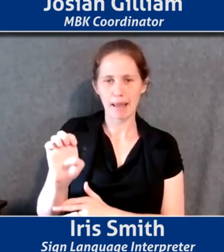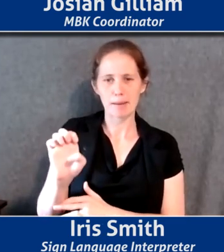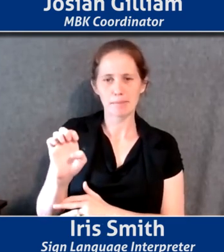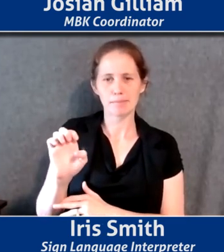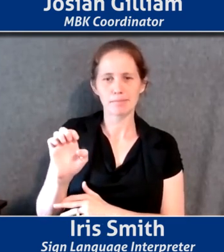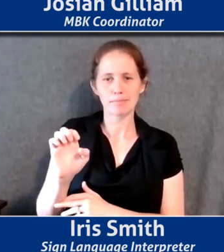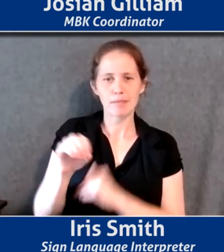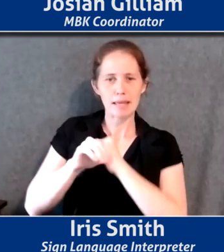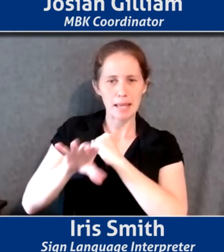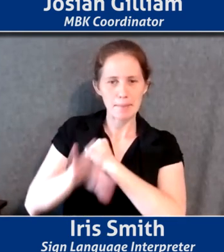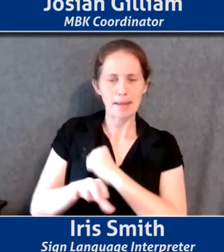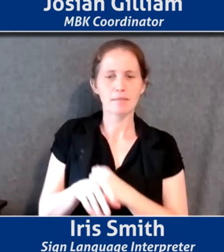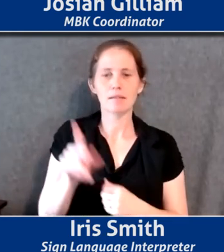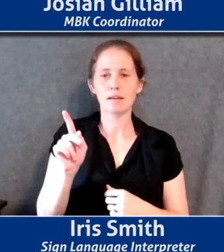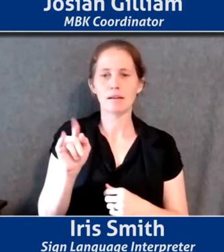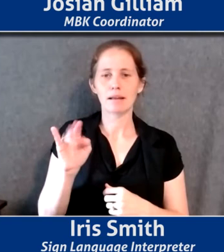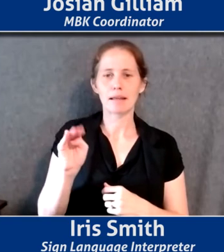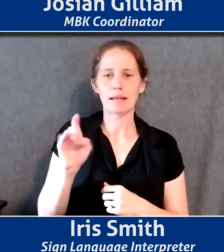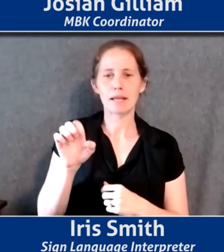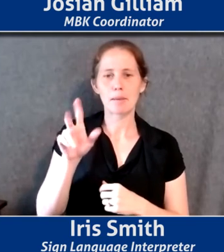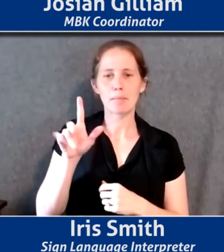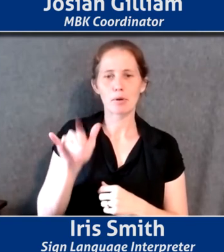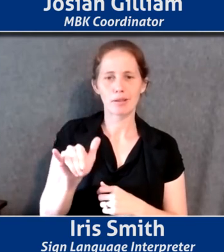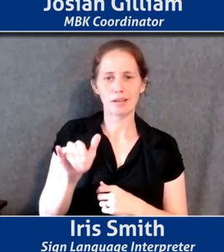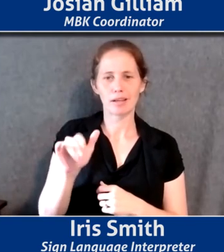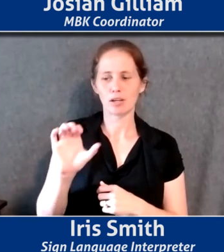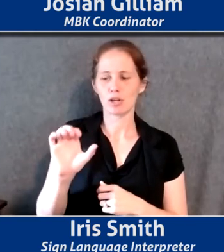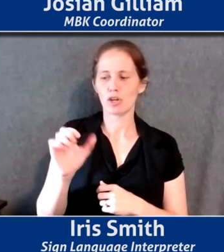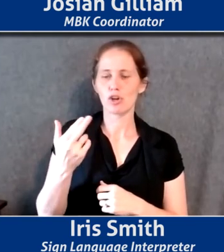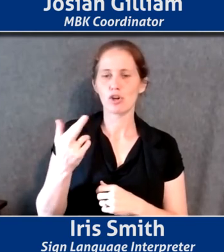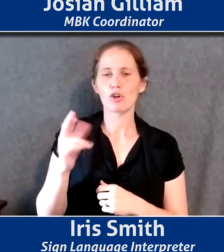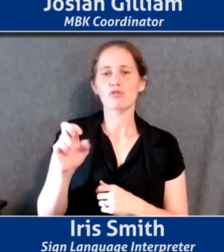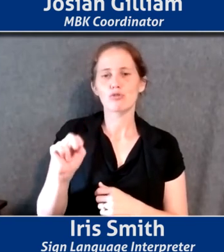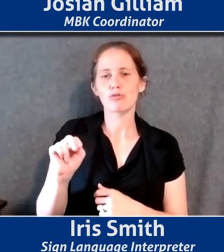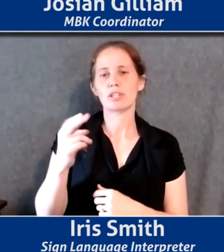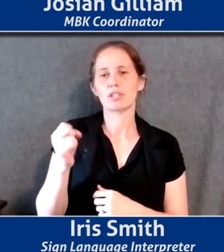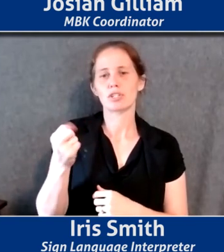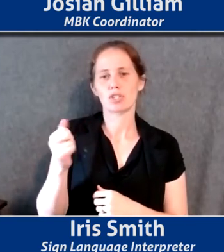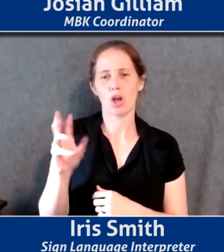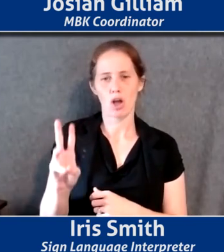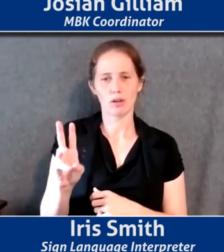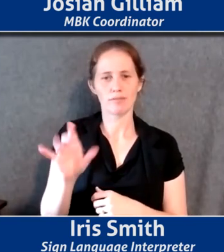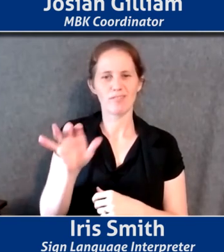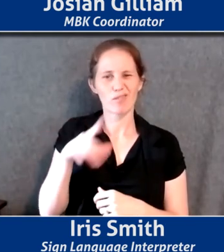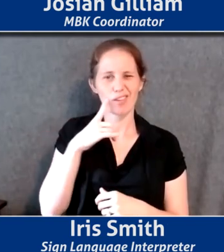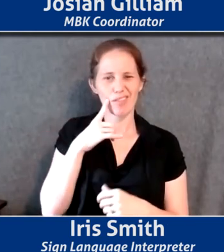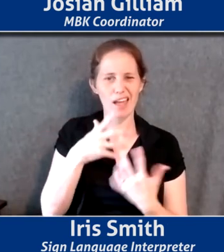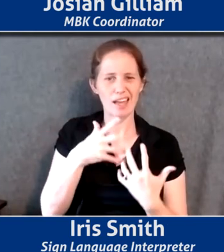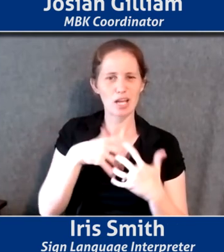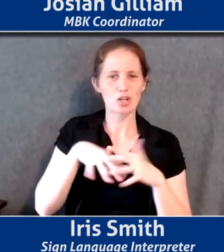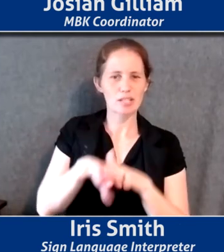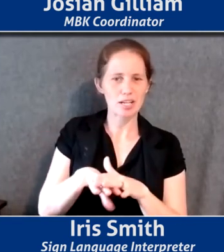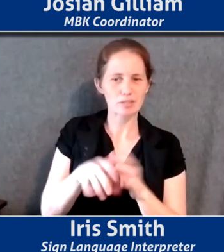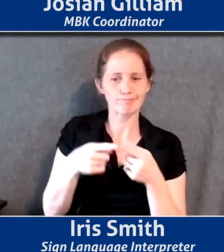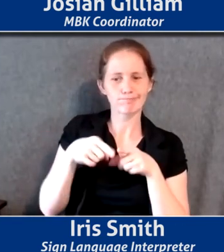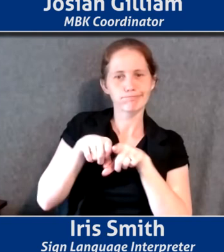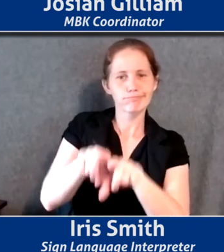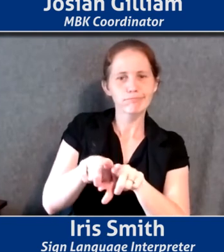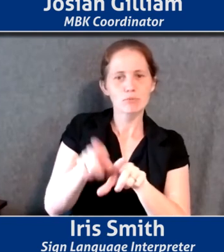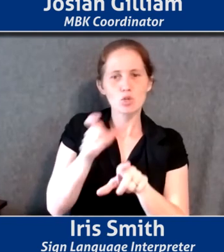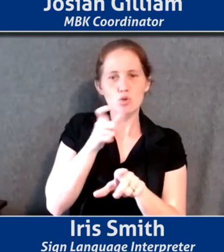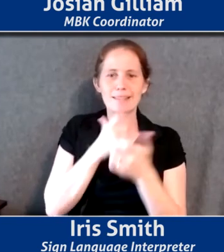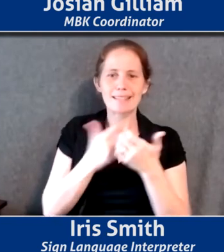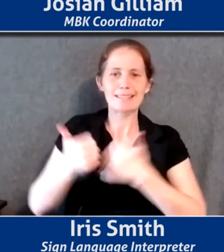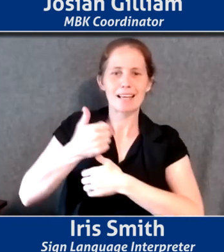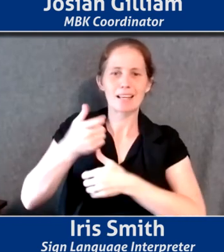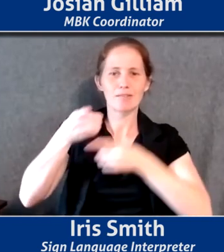you know, really, uh, helped to popularize the idea, um, and the concept of intersectionality and who's the executive director for the